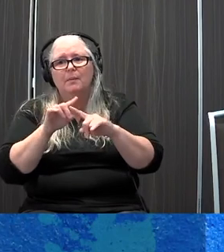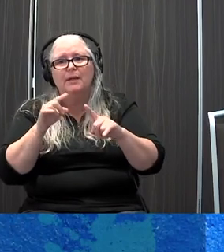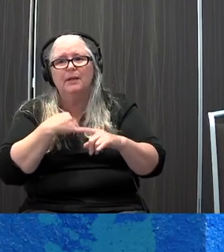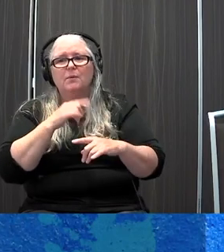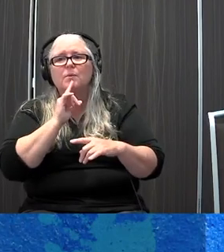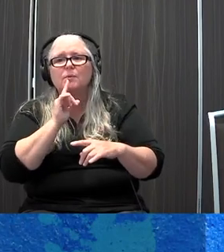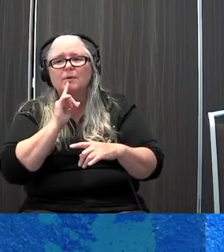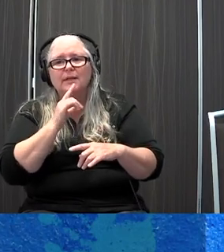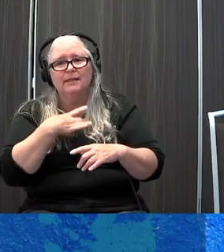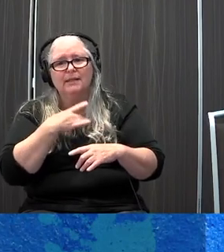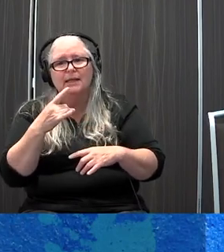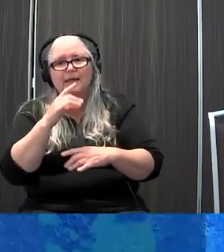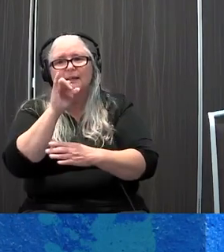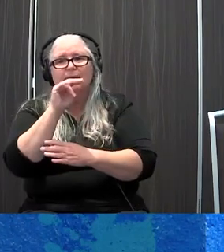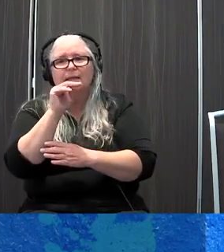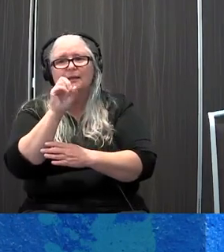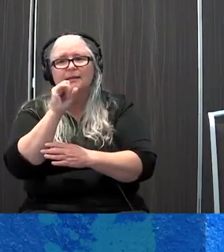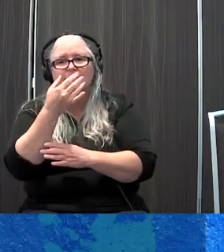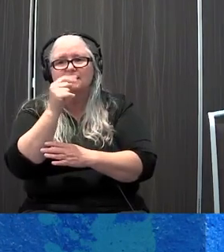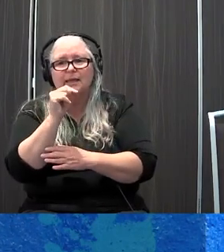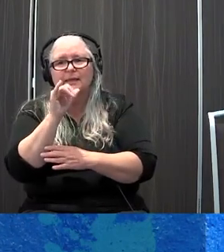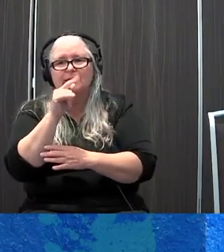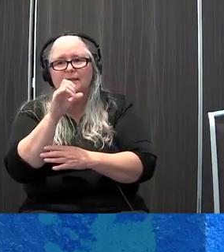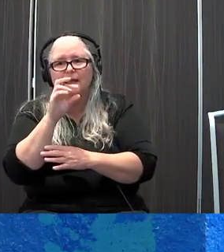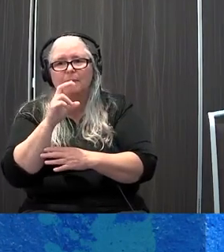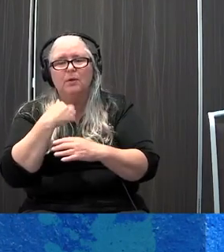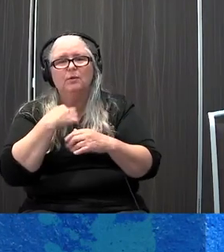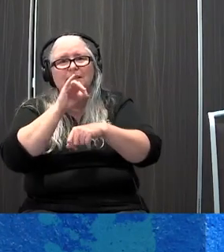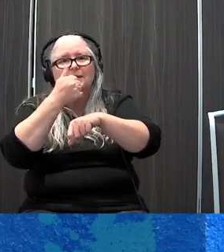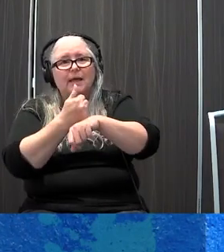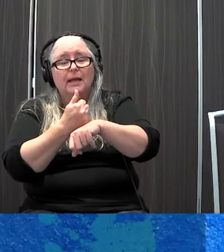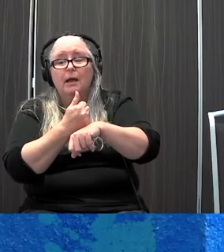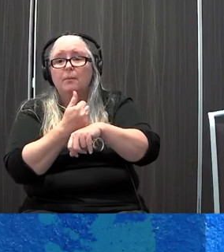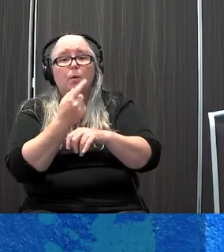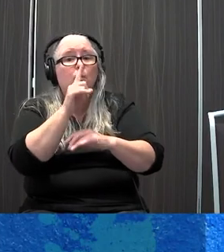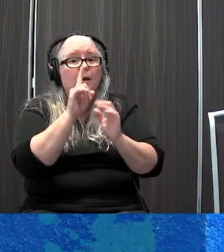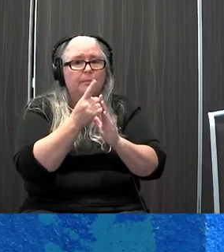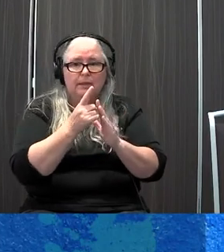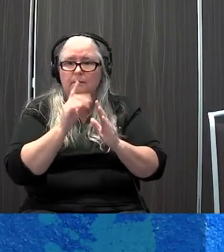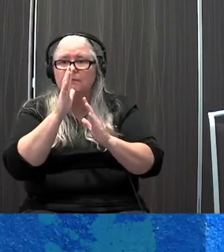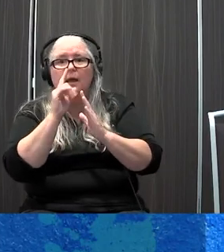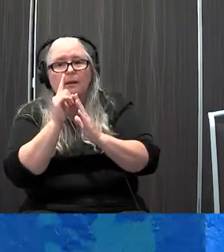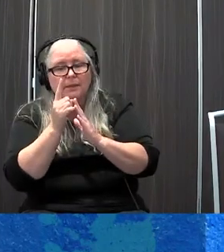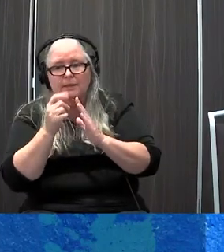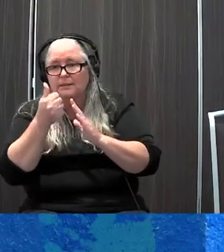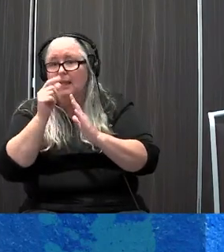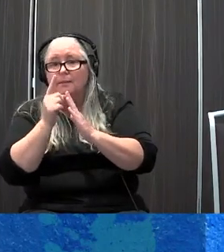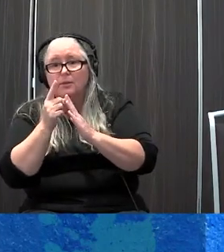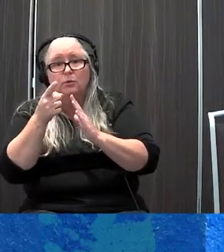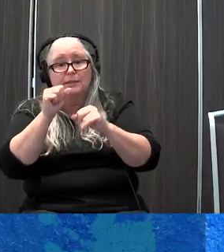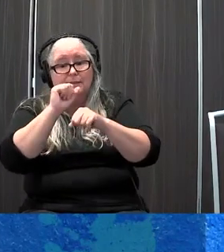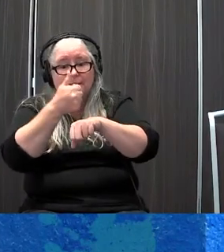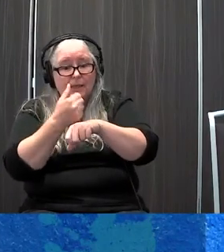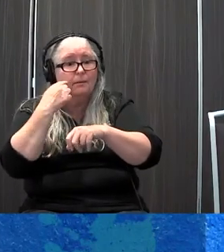because you can set minutes. Like, I only have one minute. I have five minutes. I have 10. And you can set what it's for. Is it for sleep? Is it for anger?